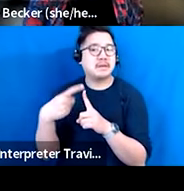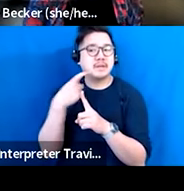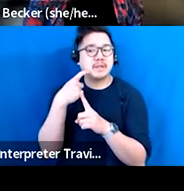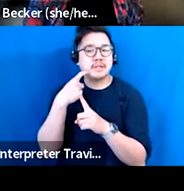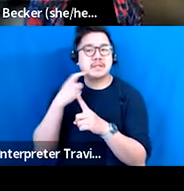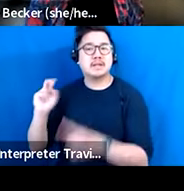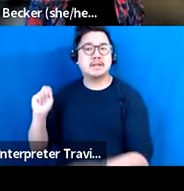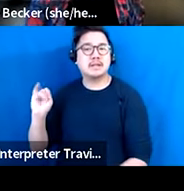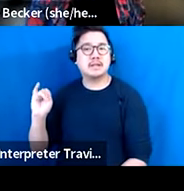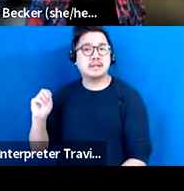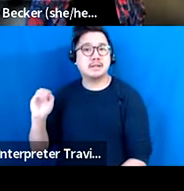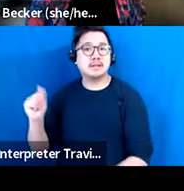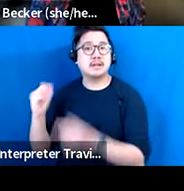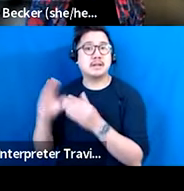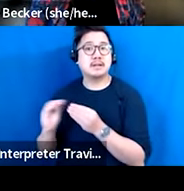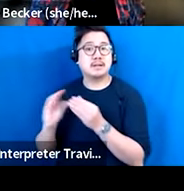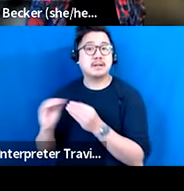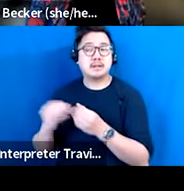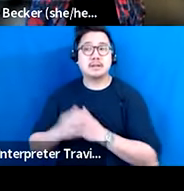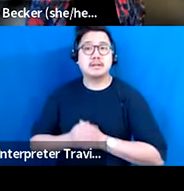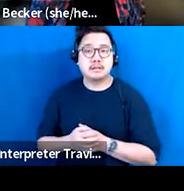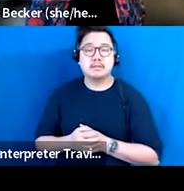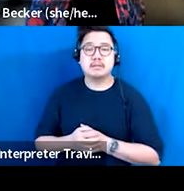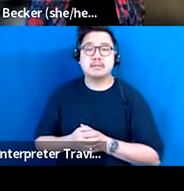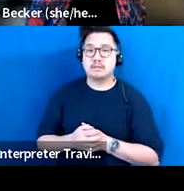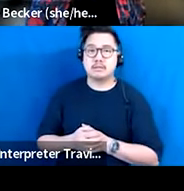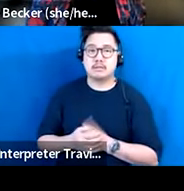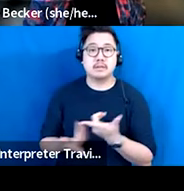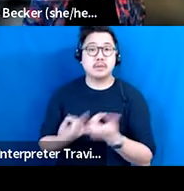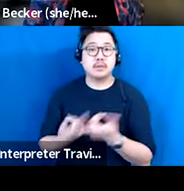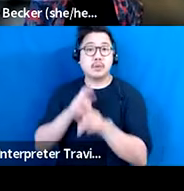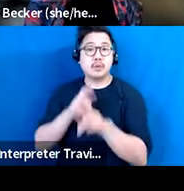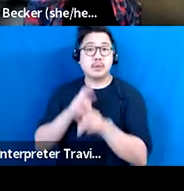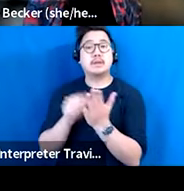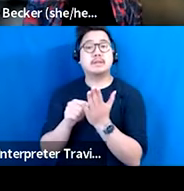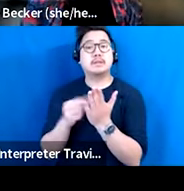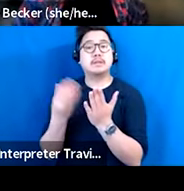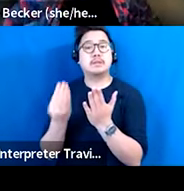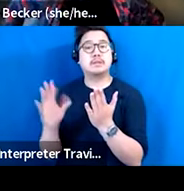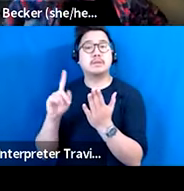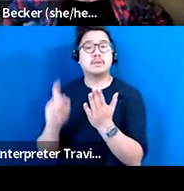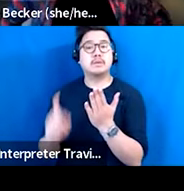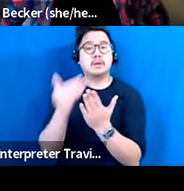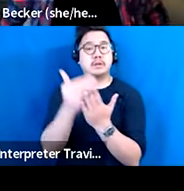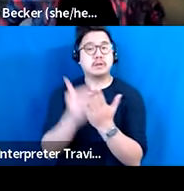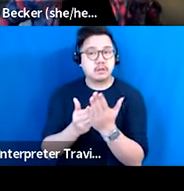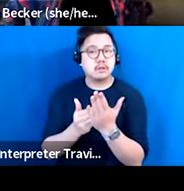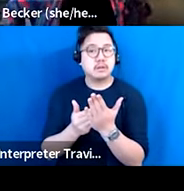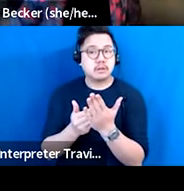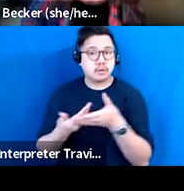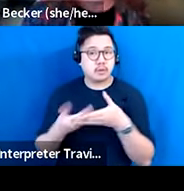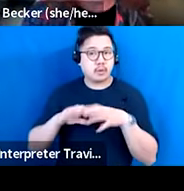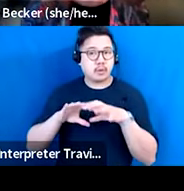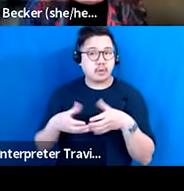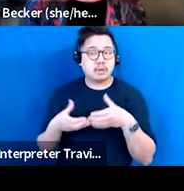because, you know, one of the, some of the series of questions within the report was about whether or not organizations were moving to